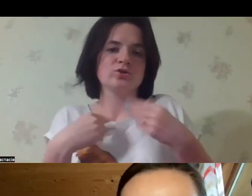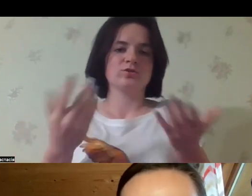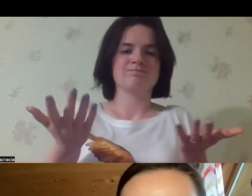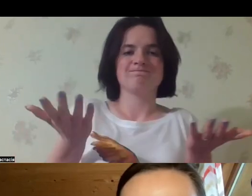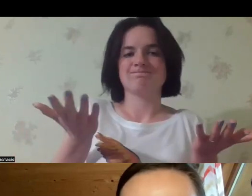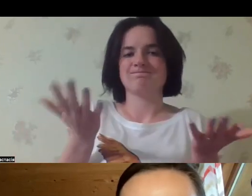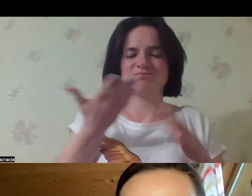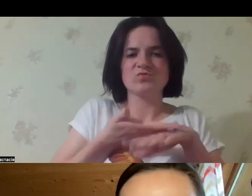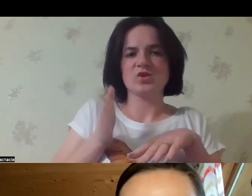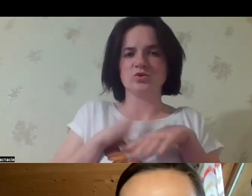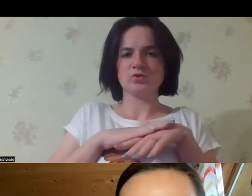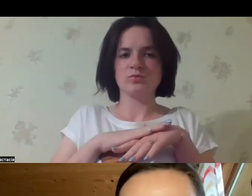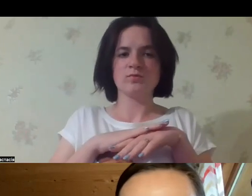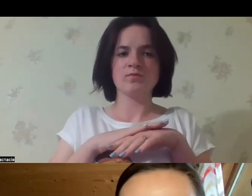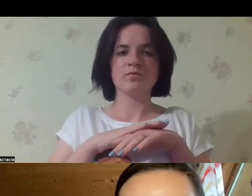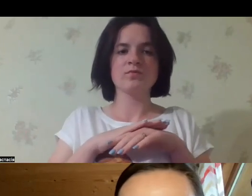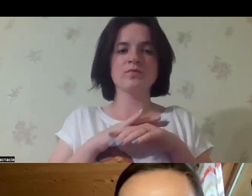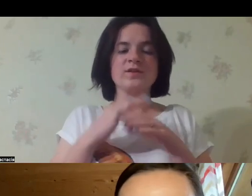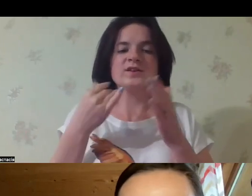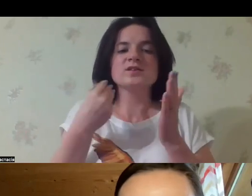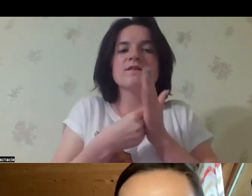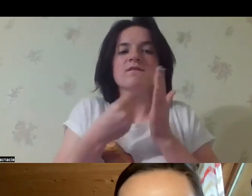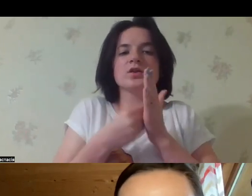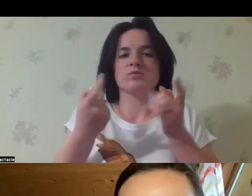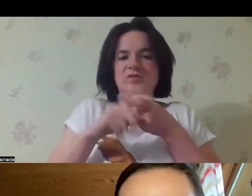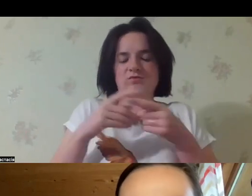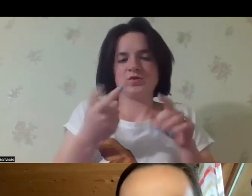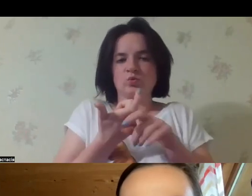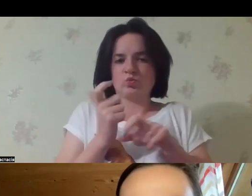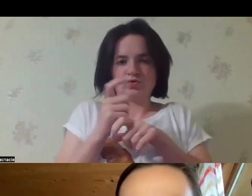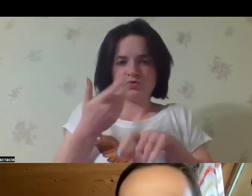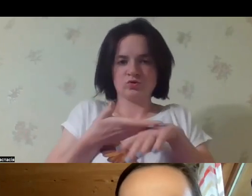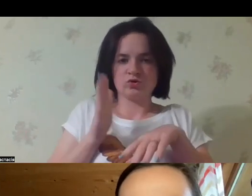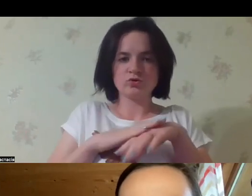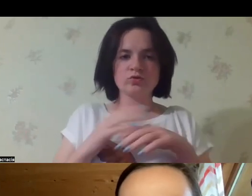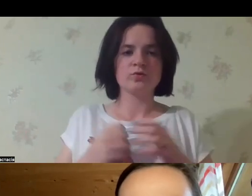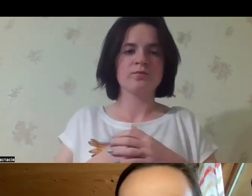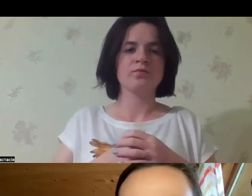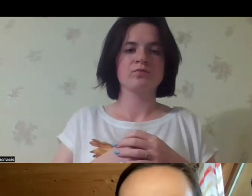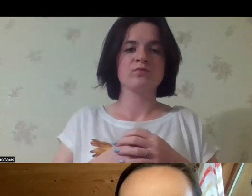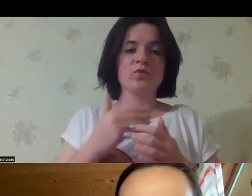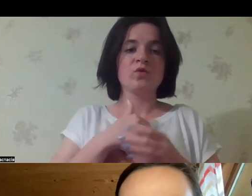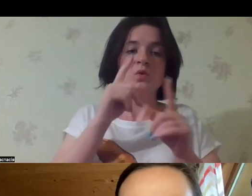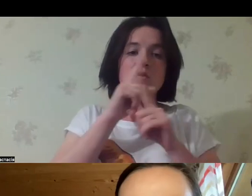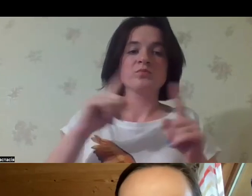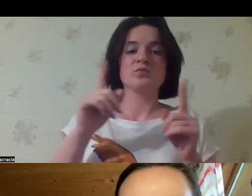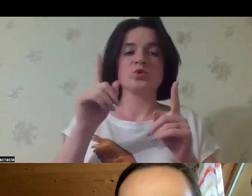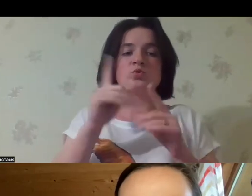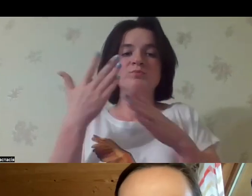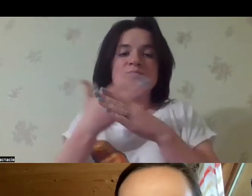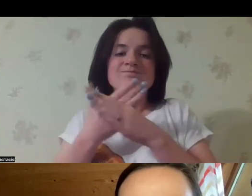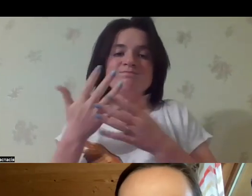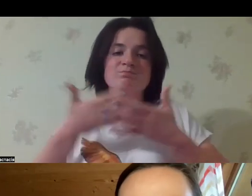foster families that they need to take care of. But this is a very little